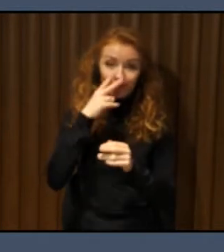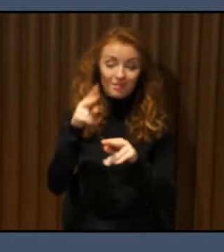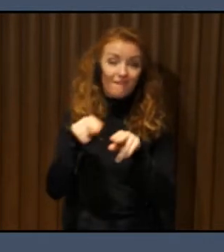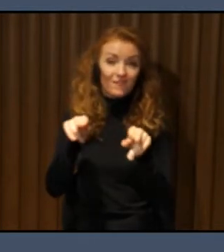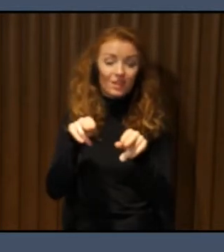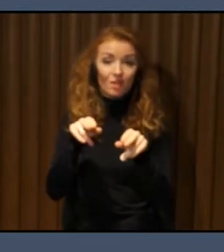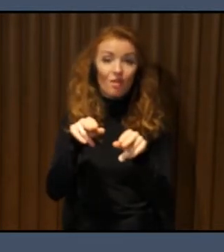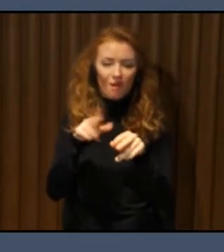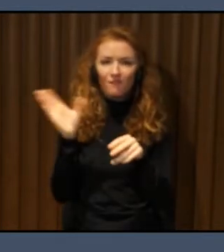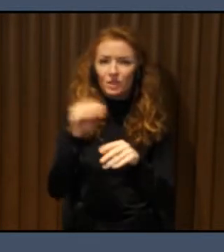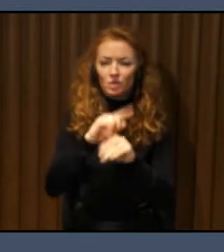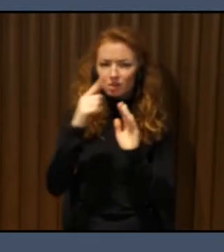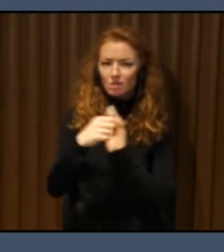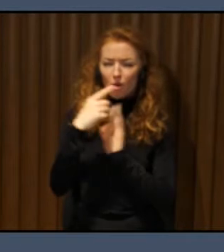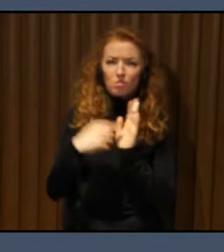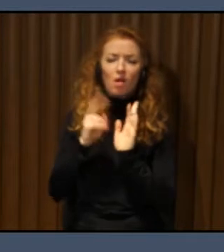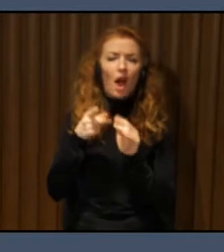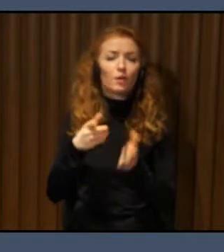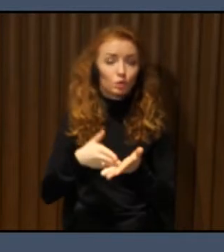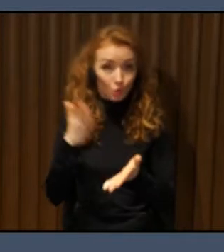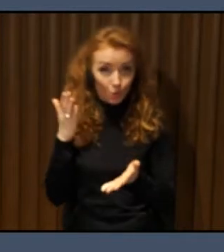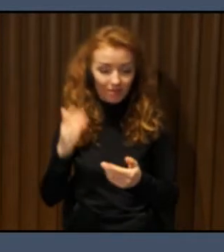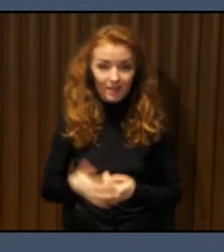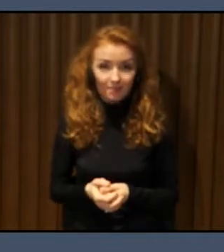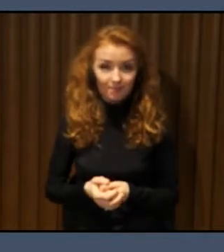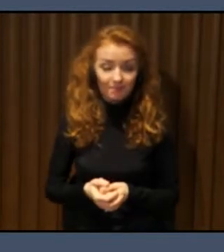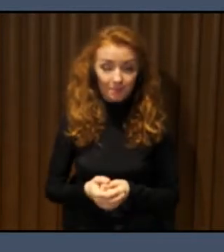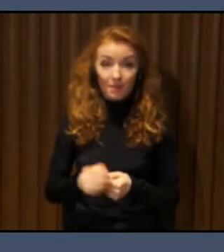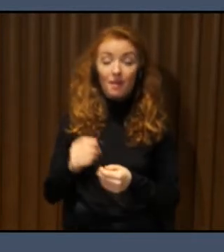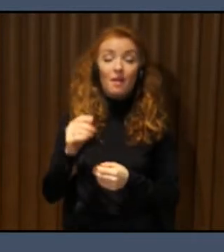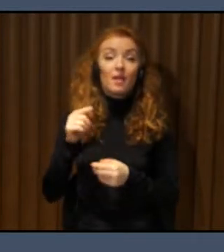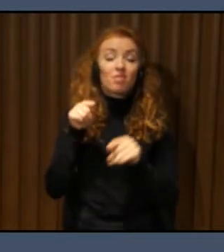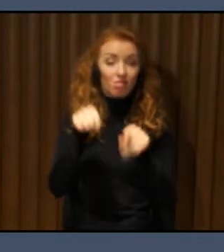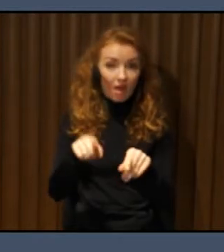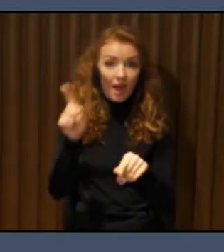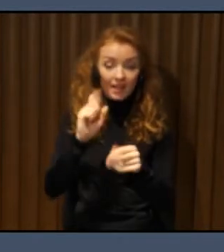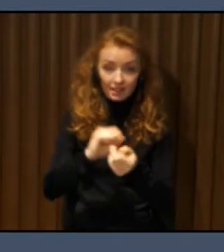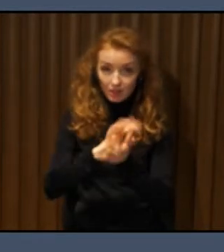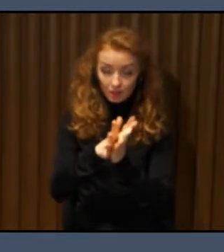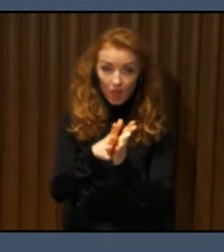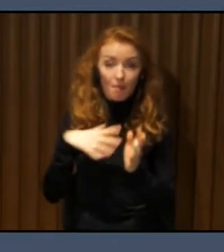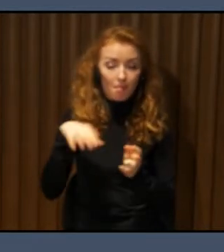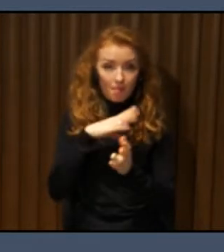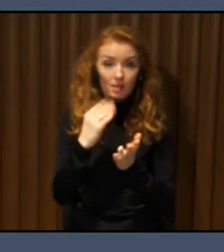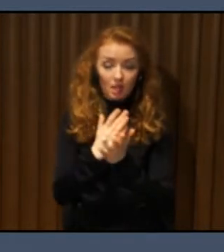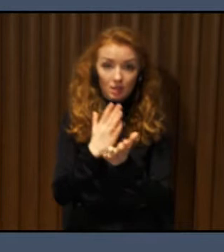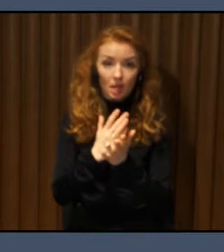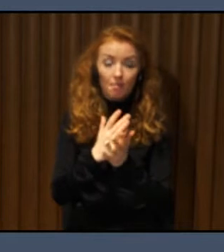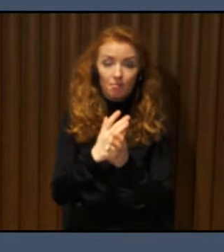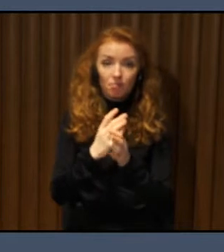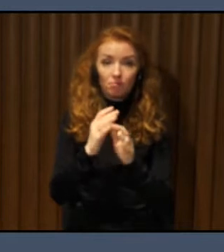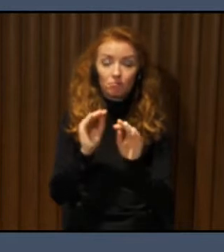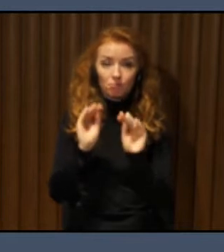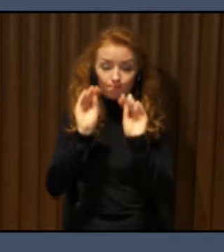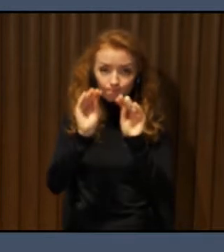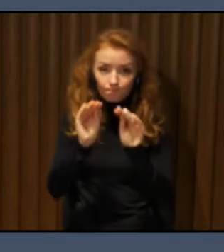asks. First, for the indoor positioning system, it means we install some beacons inside. We do triangulation like for